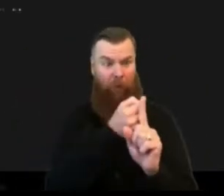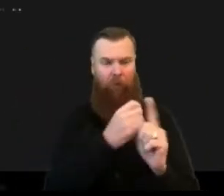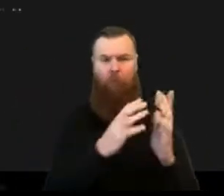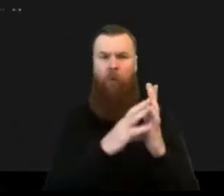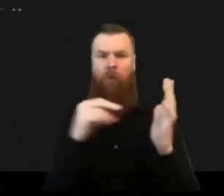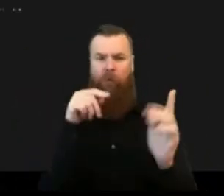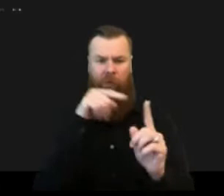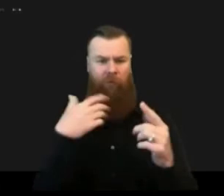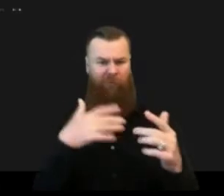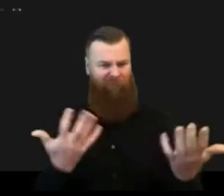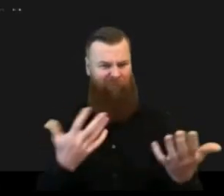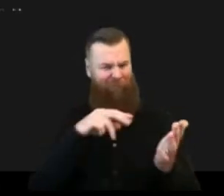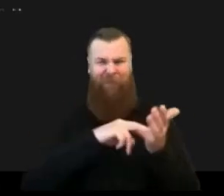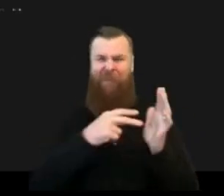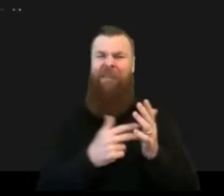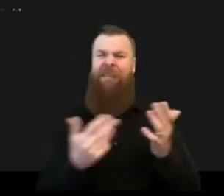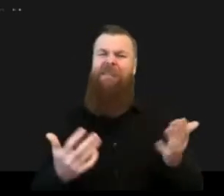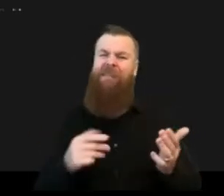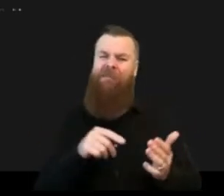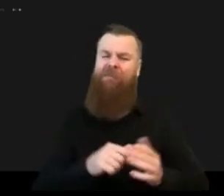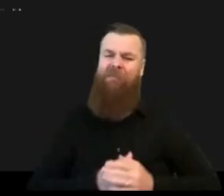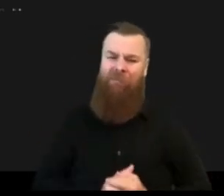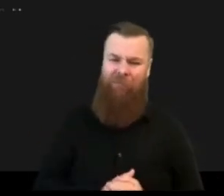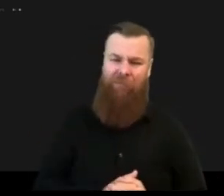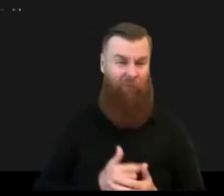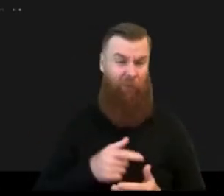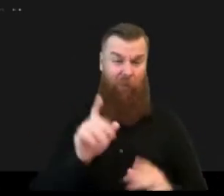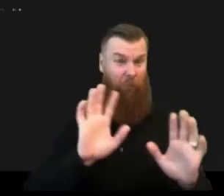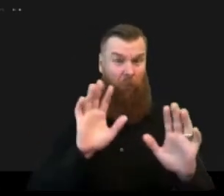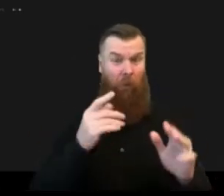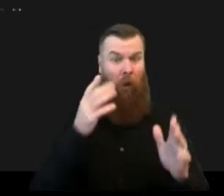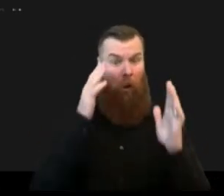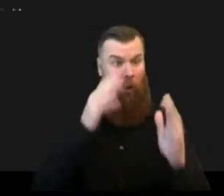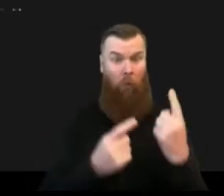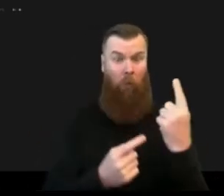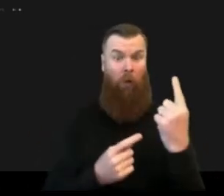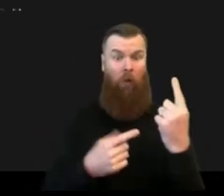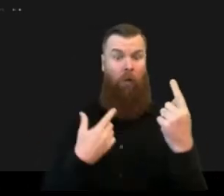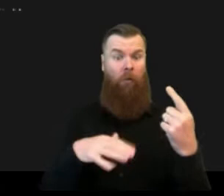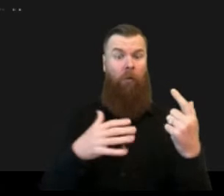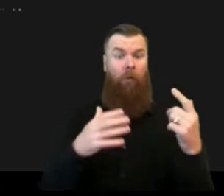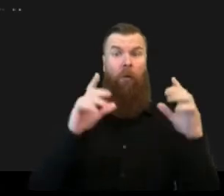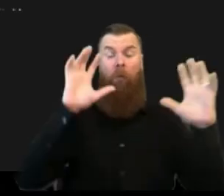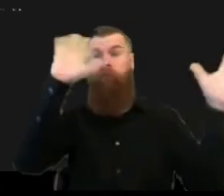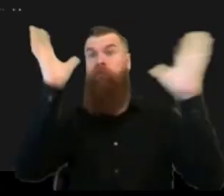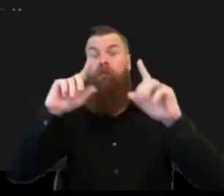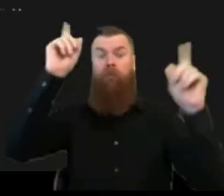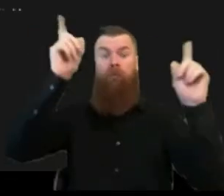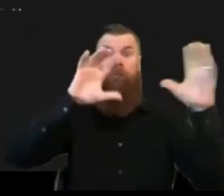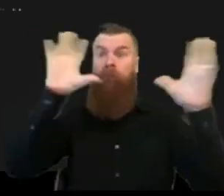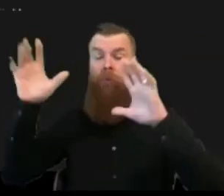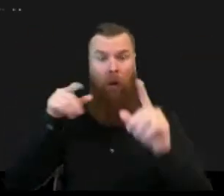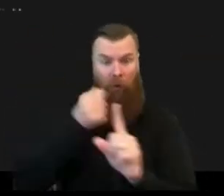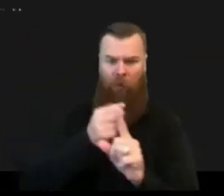specific impact of an event but you know at the different impacts can that an event can have across sectors